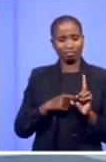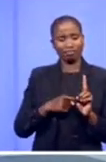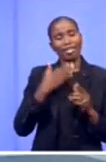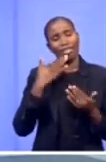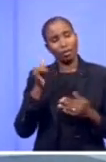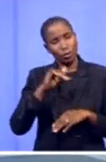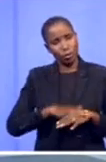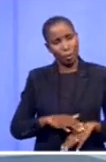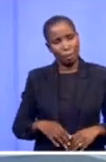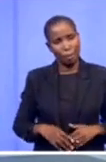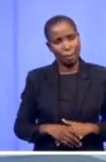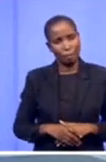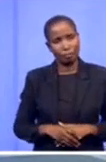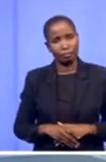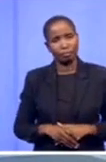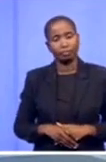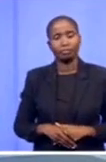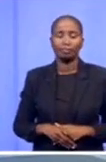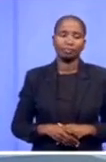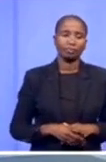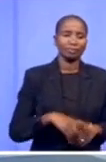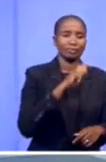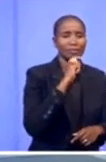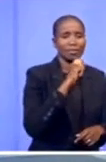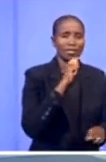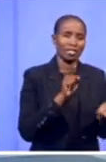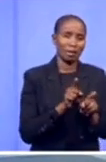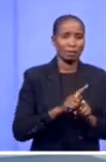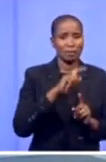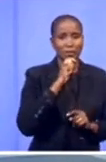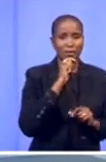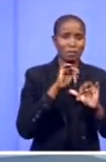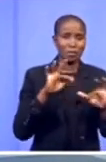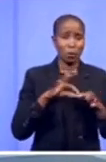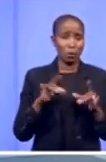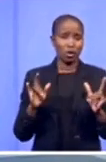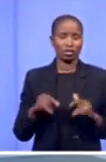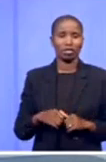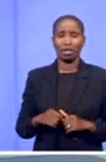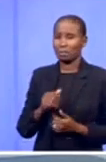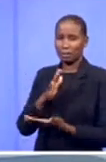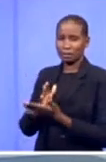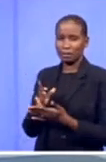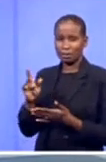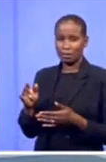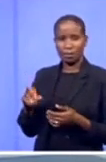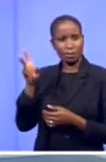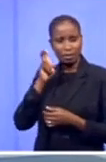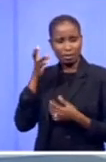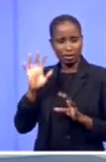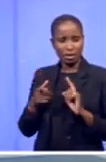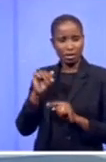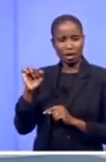Good morning and good morning to your viewers. I don't know if you were listening in to that conversation with the Minister of Energy. The briefing yesterday